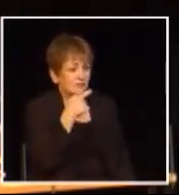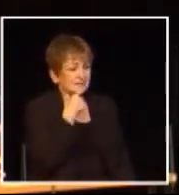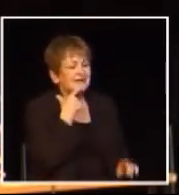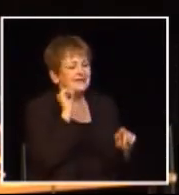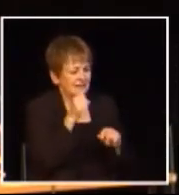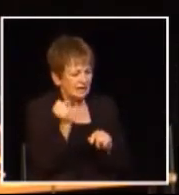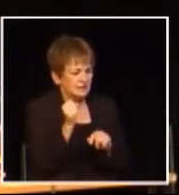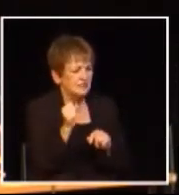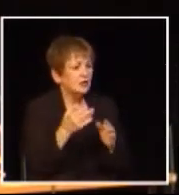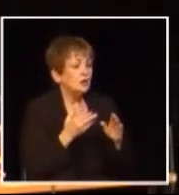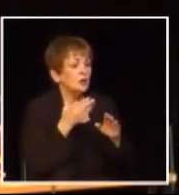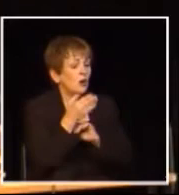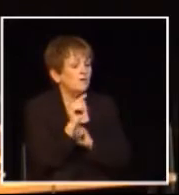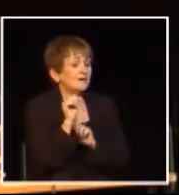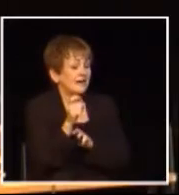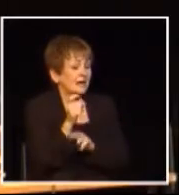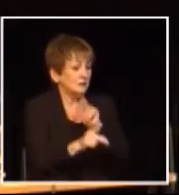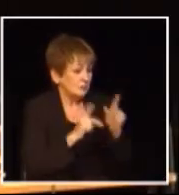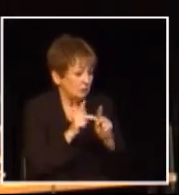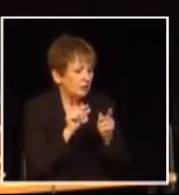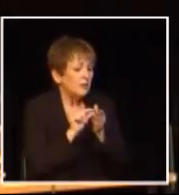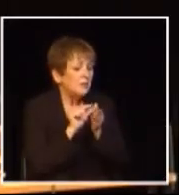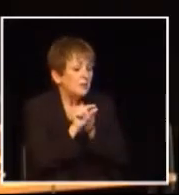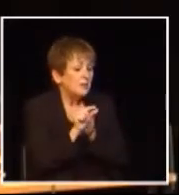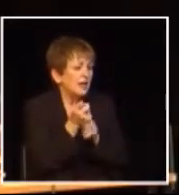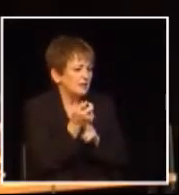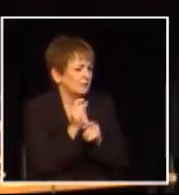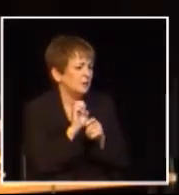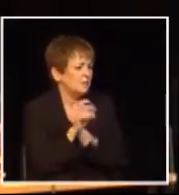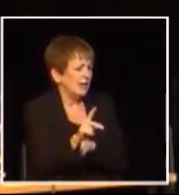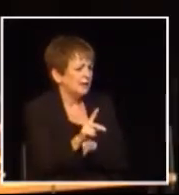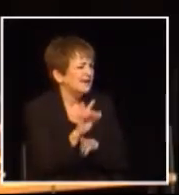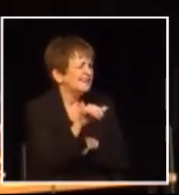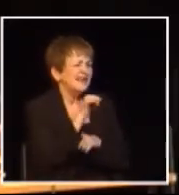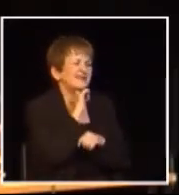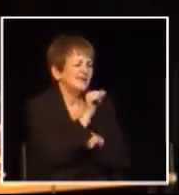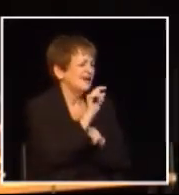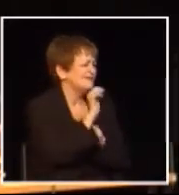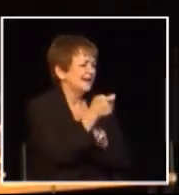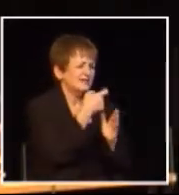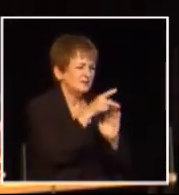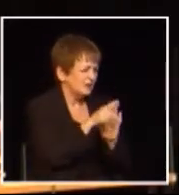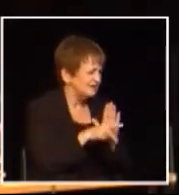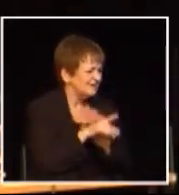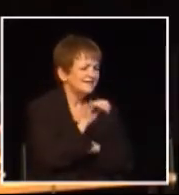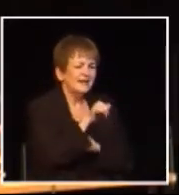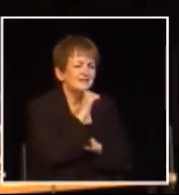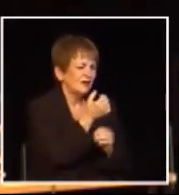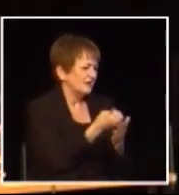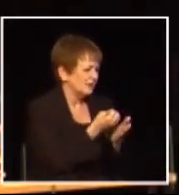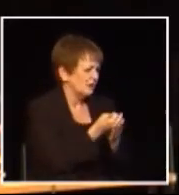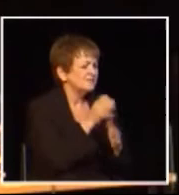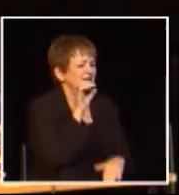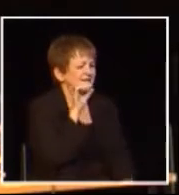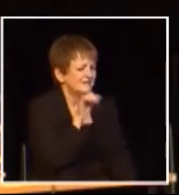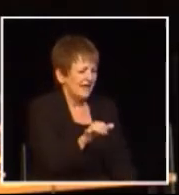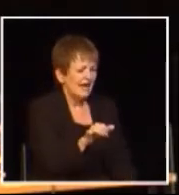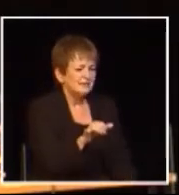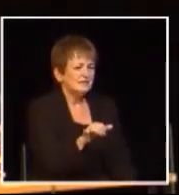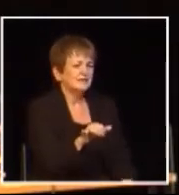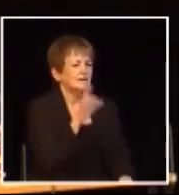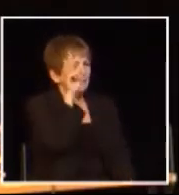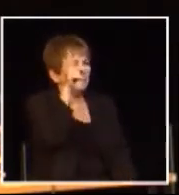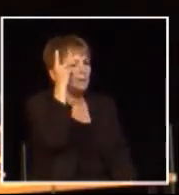says yes good tax policy is overtax the people and refund them a little bit back that's not tax policy that's not